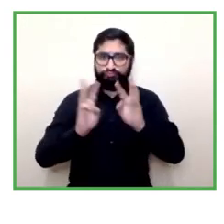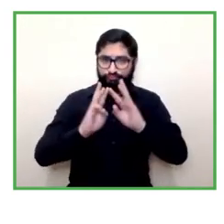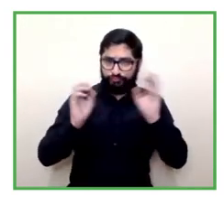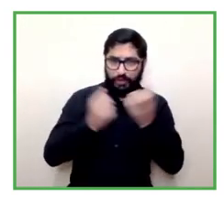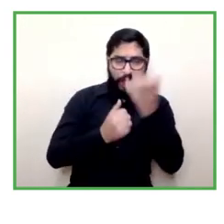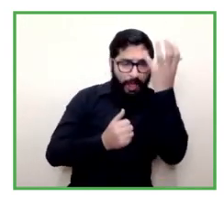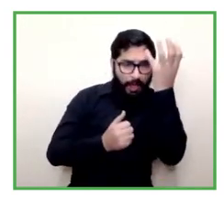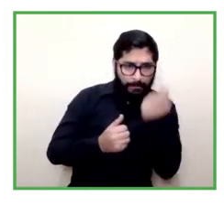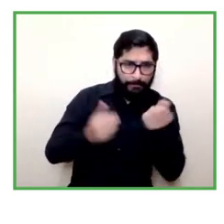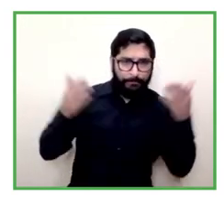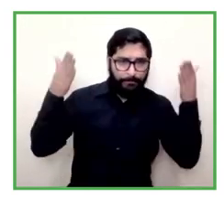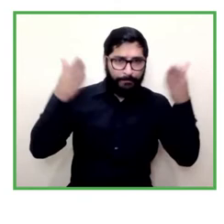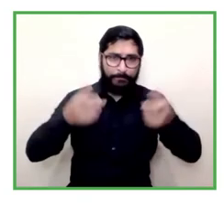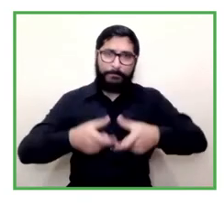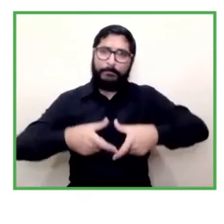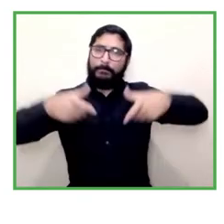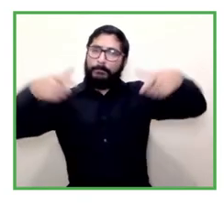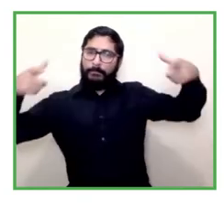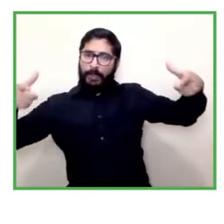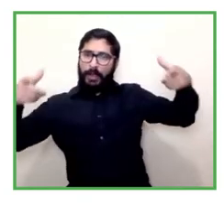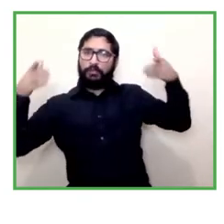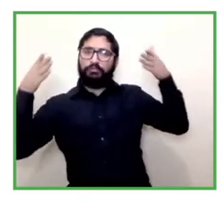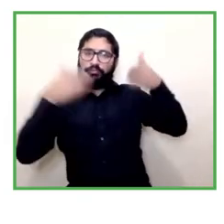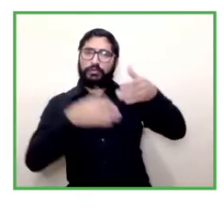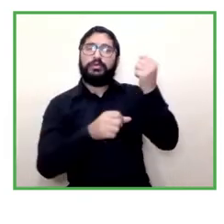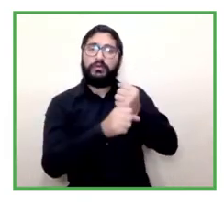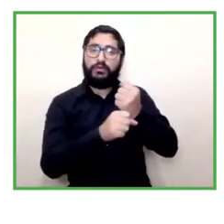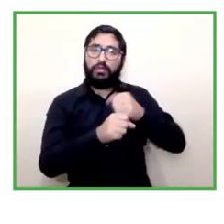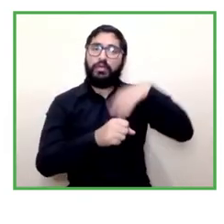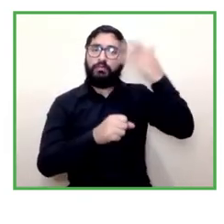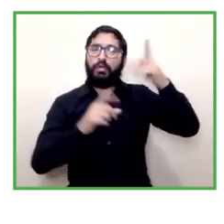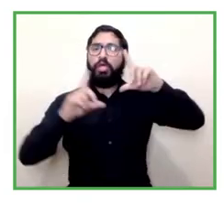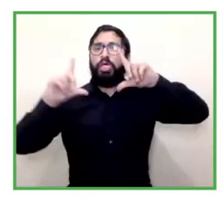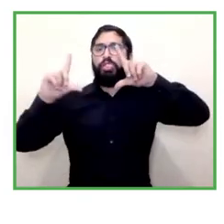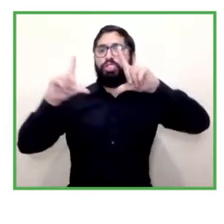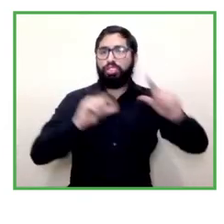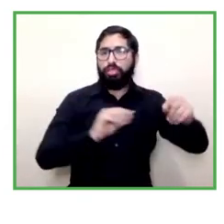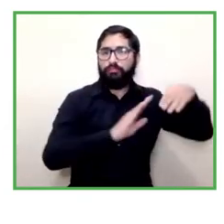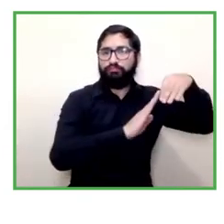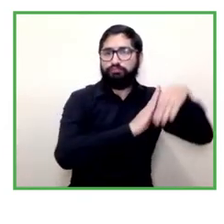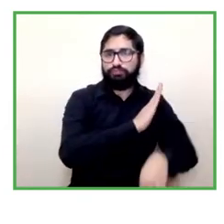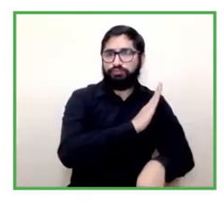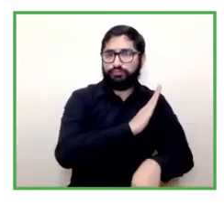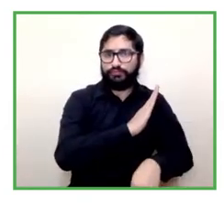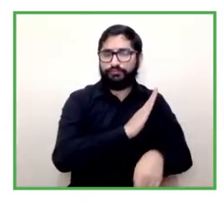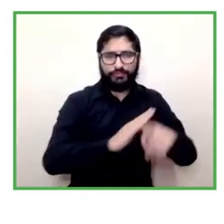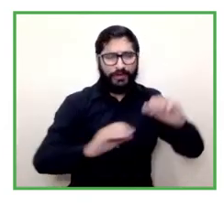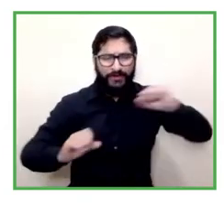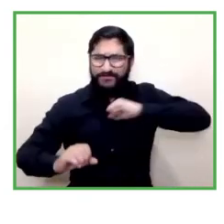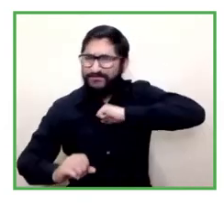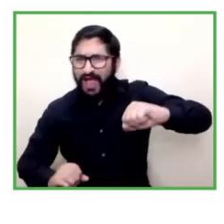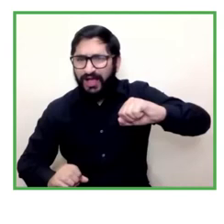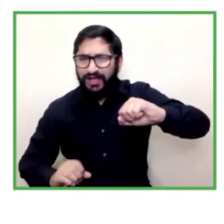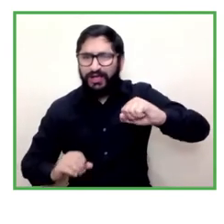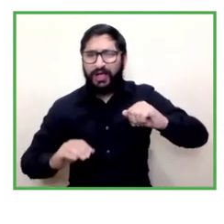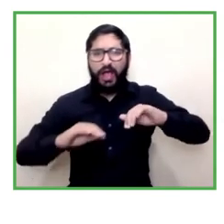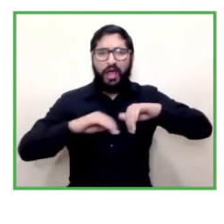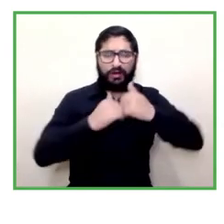a vast amount of job positions that disappeared or will disappear and that won't come back